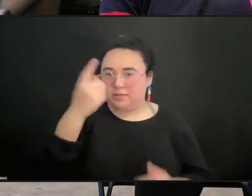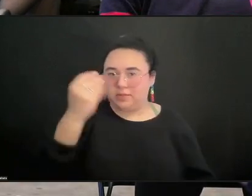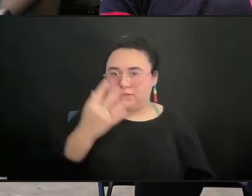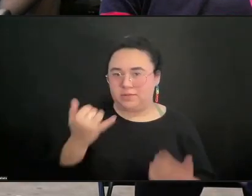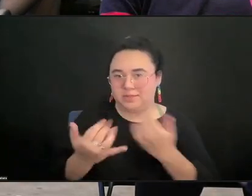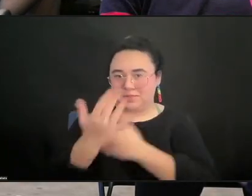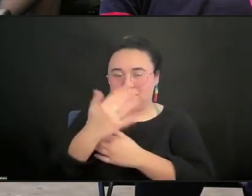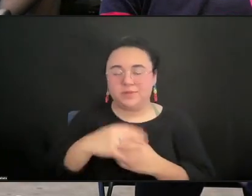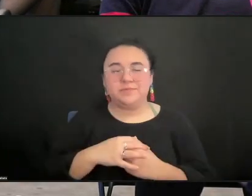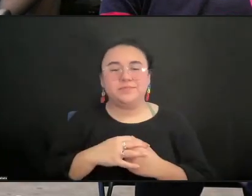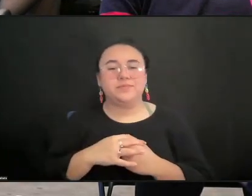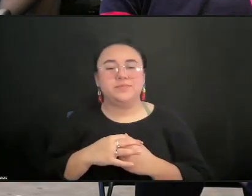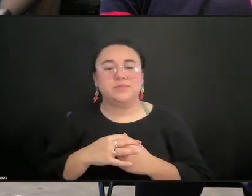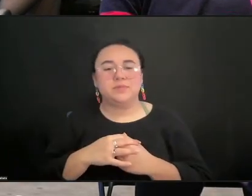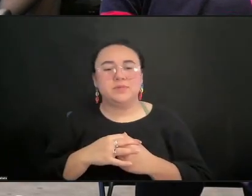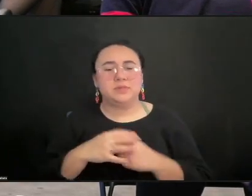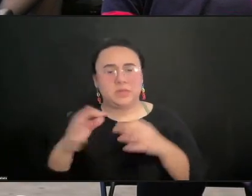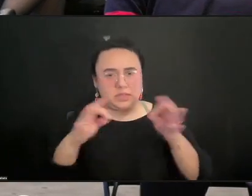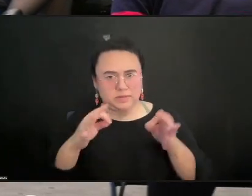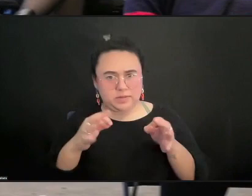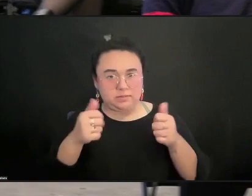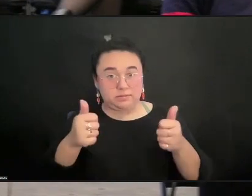So, let's see. Did I do it? I did it.